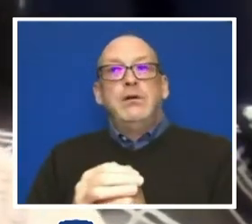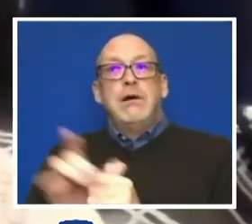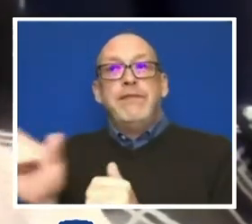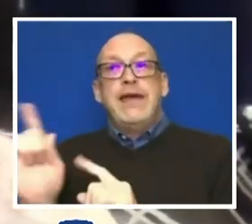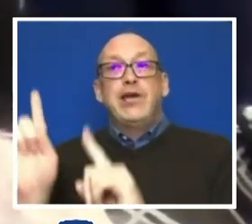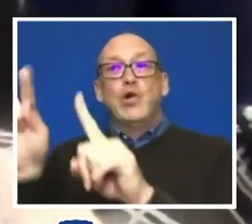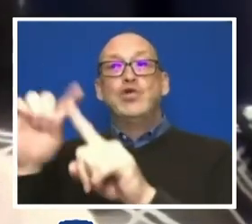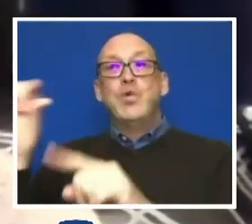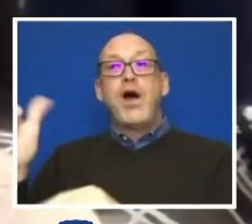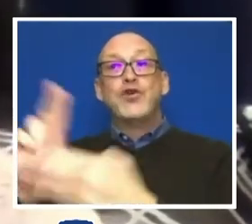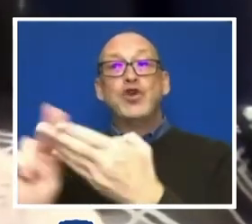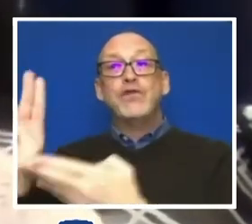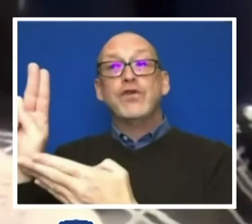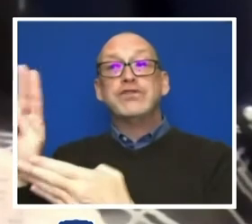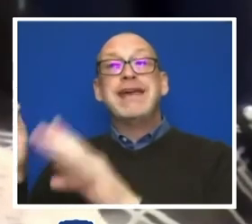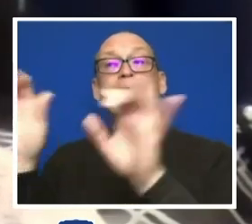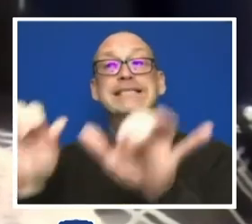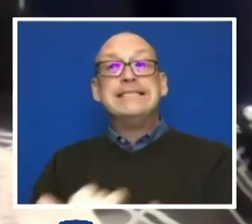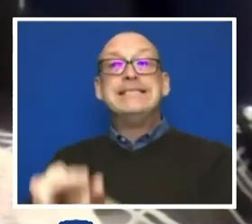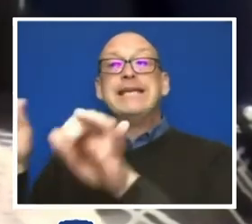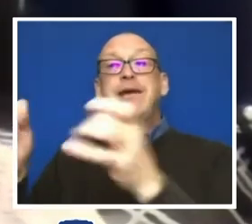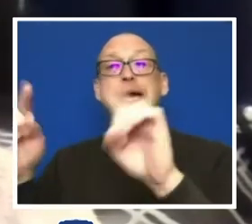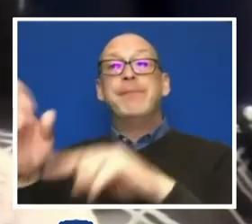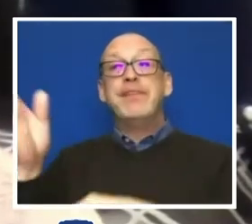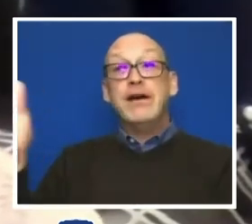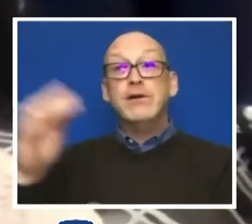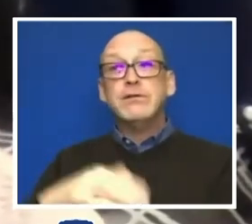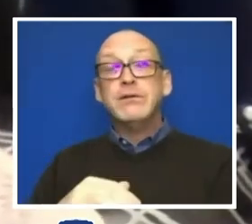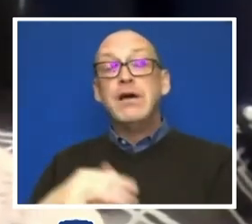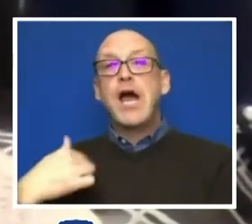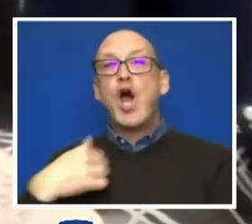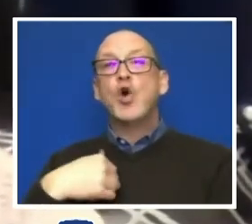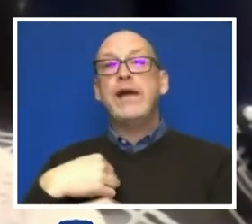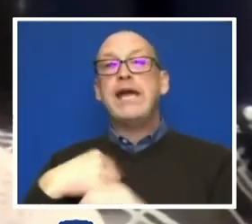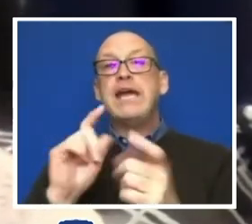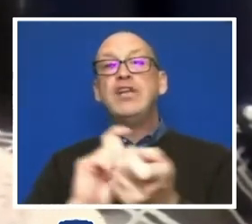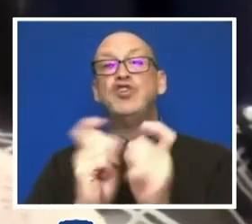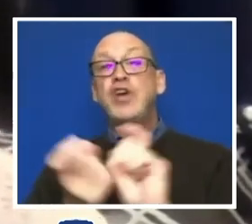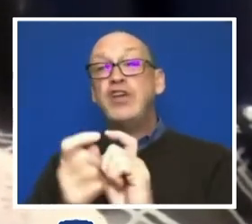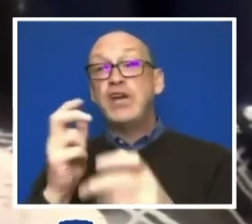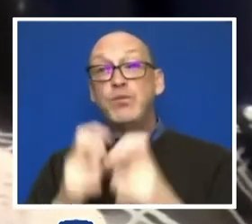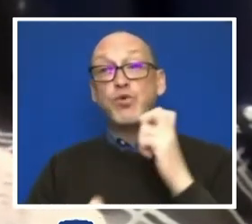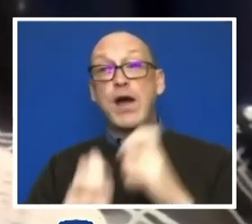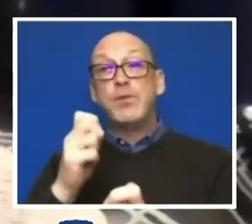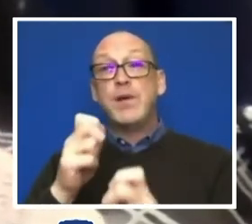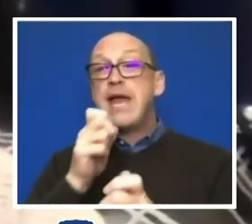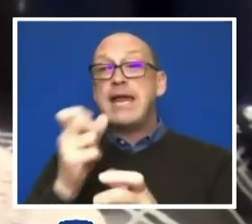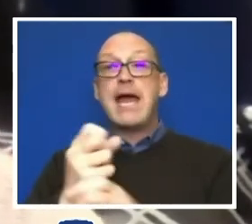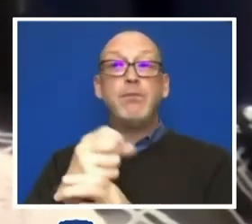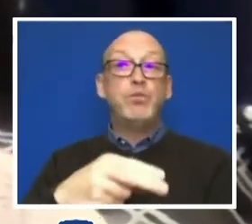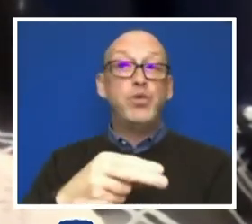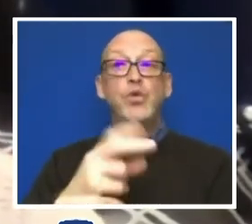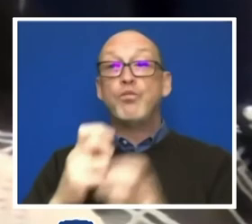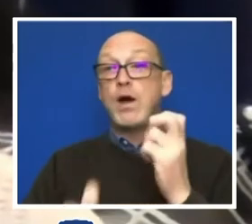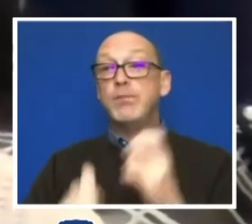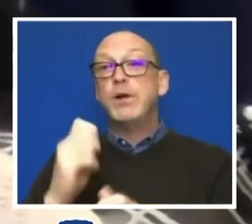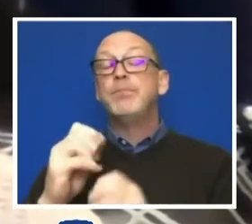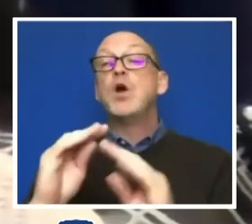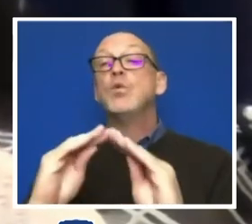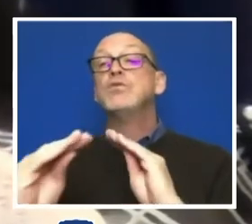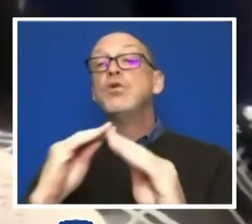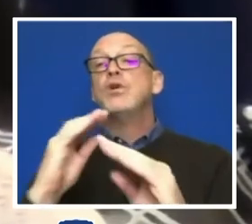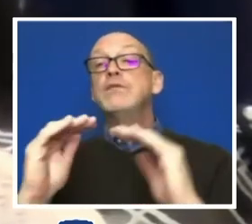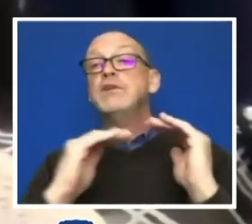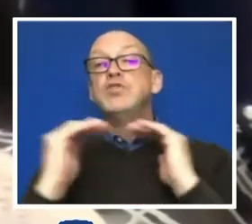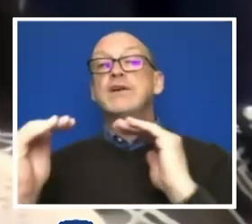university and the same things happen? Are we just diverting the problem instead of tackling it? And restorative justice process is our